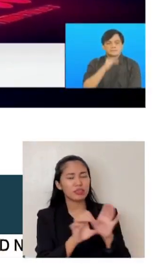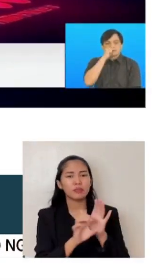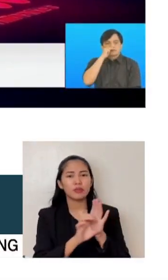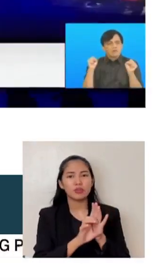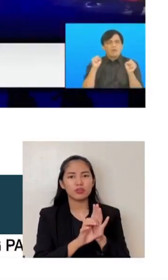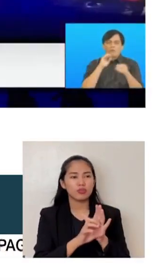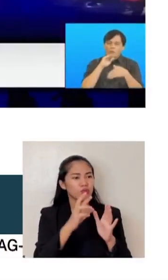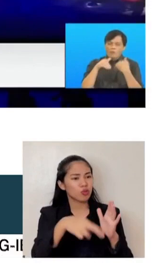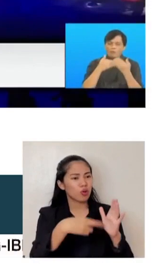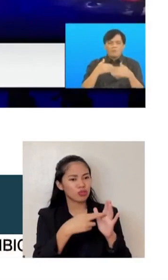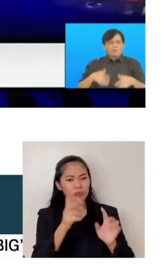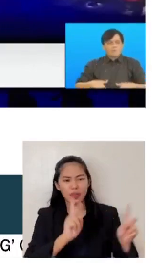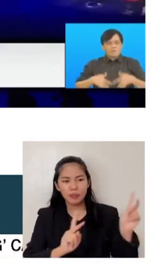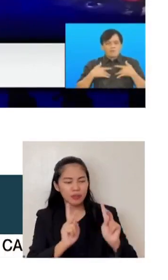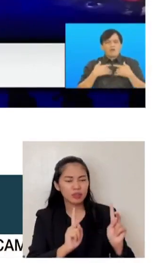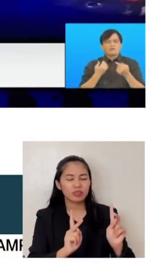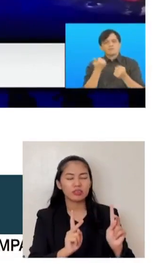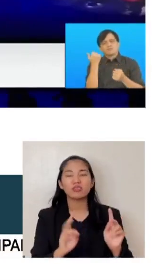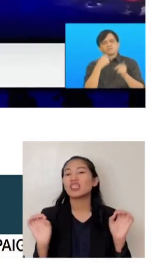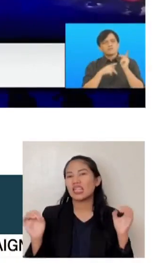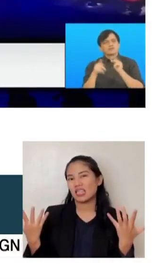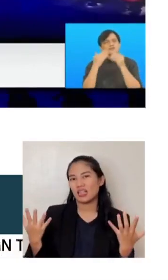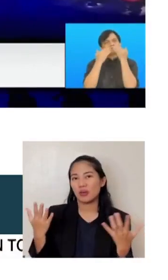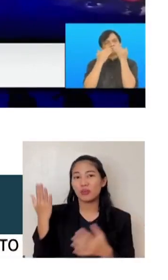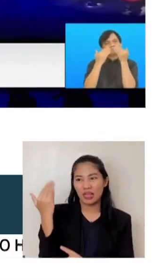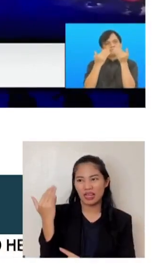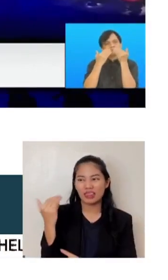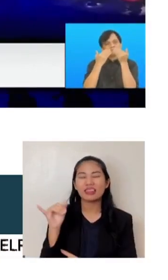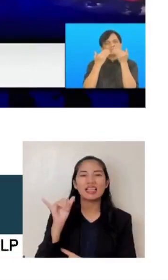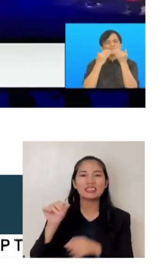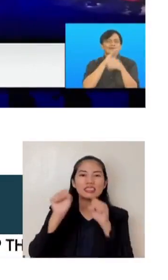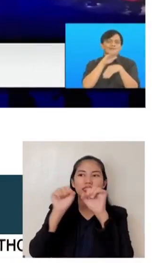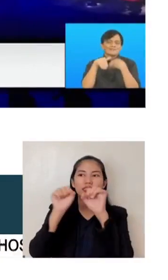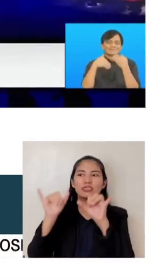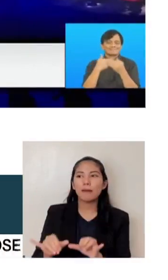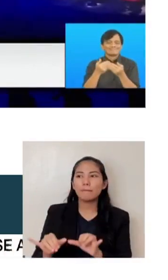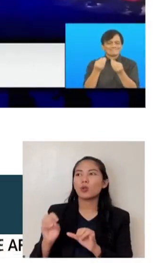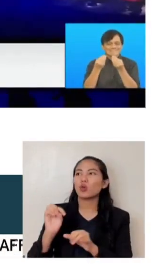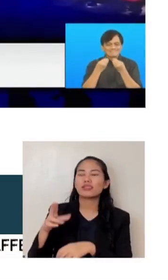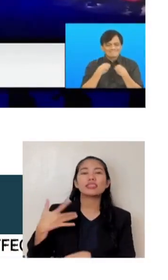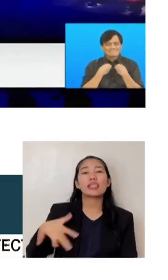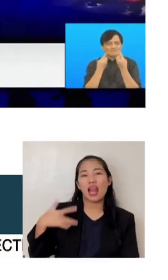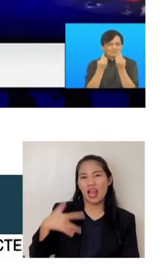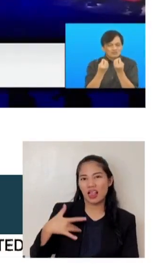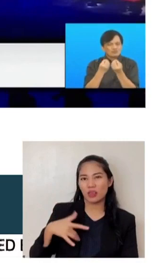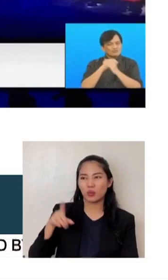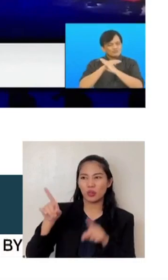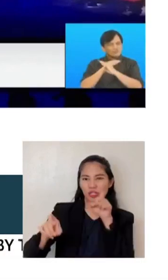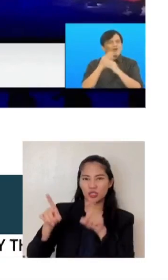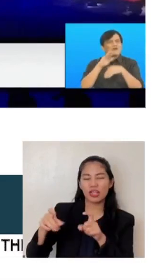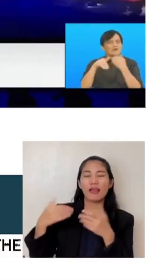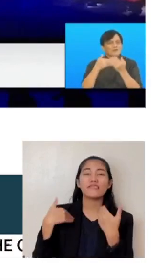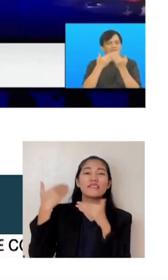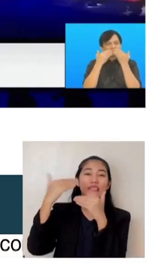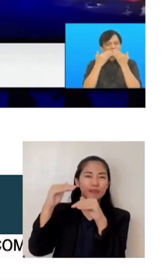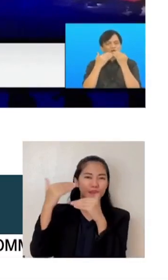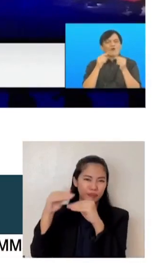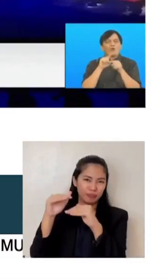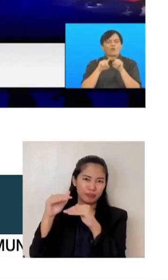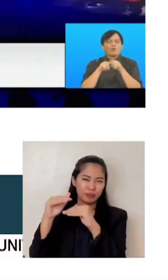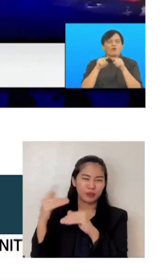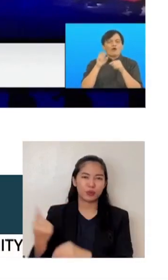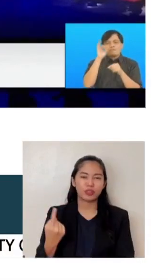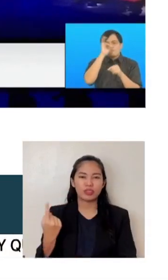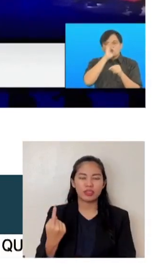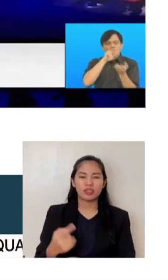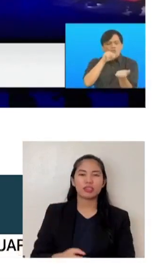And there was no chance, because the structure has very limited, you know, latitude. And you